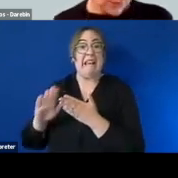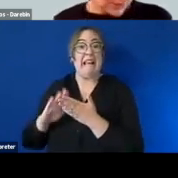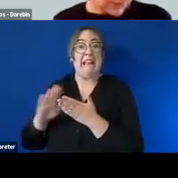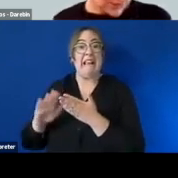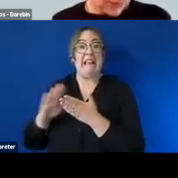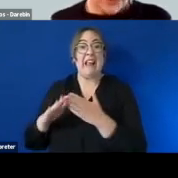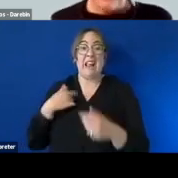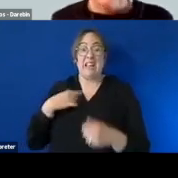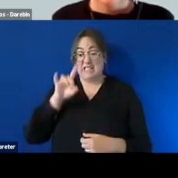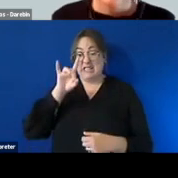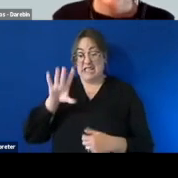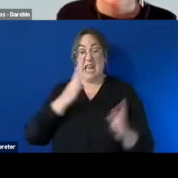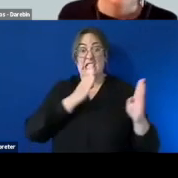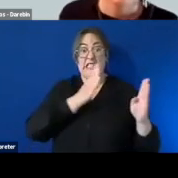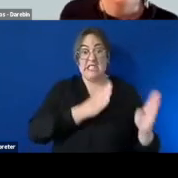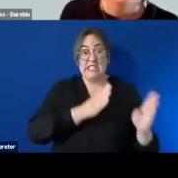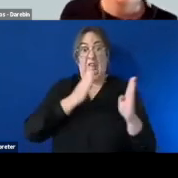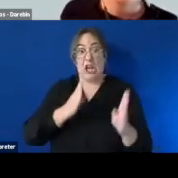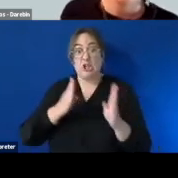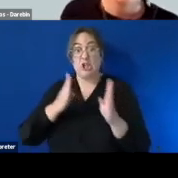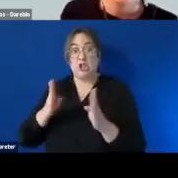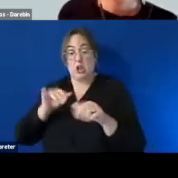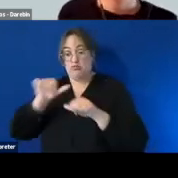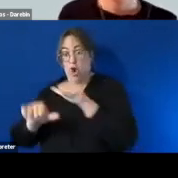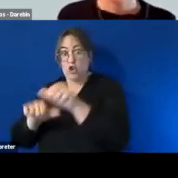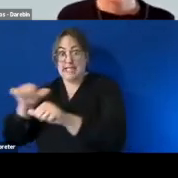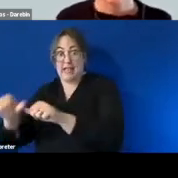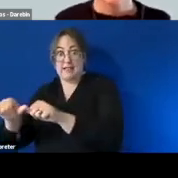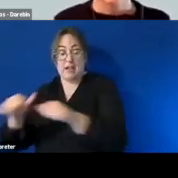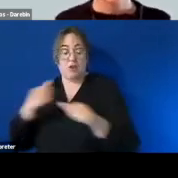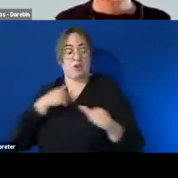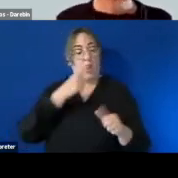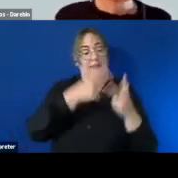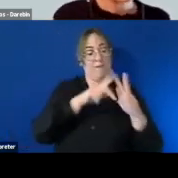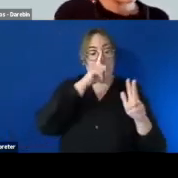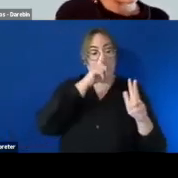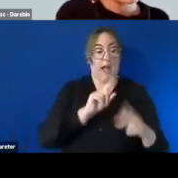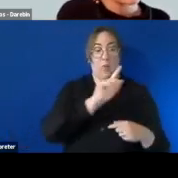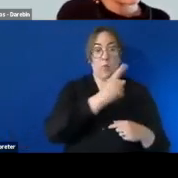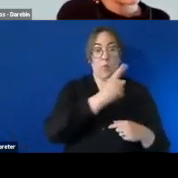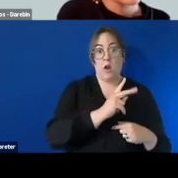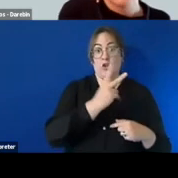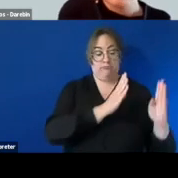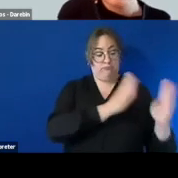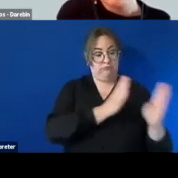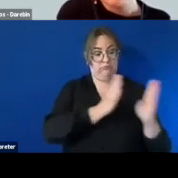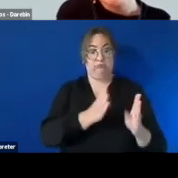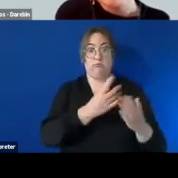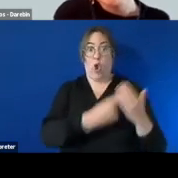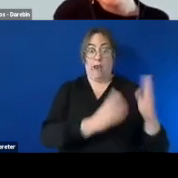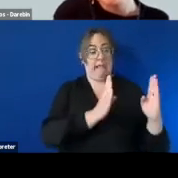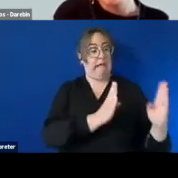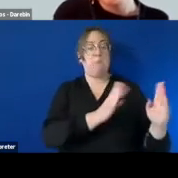-stage process cleaning and if they can only do one or two initially well let's work on those let's build those confidences up